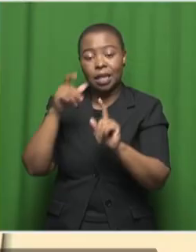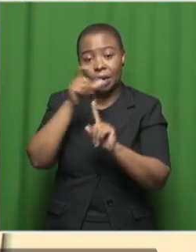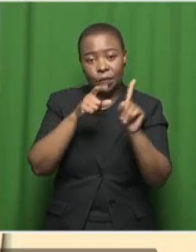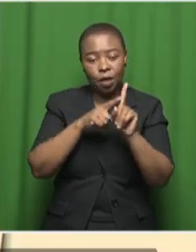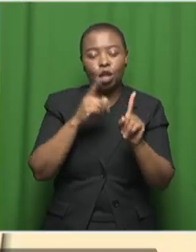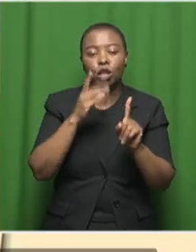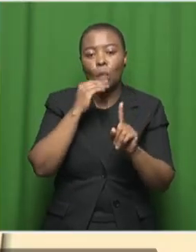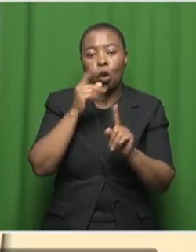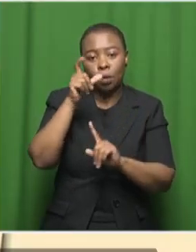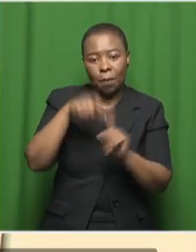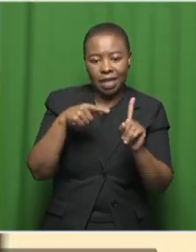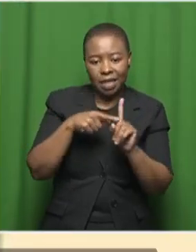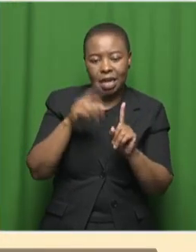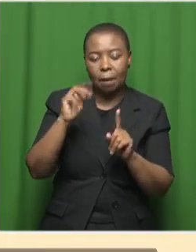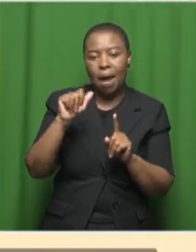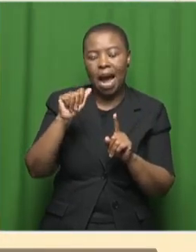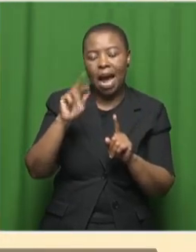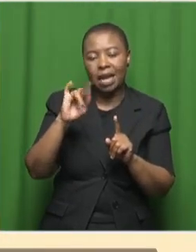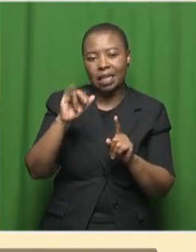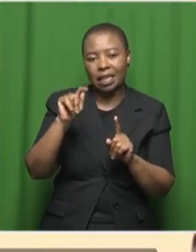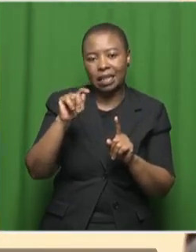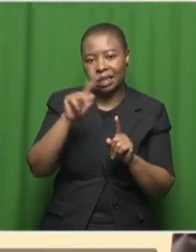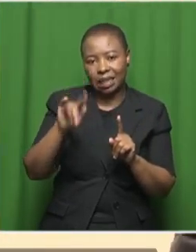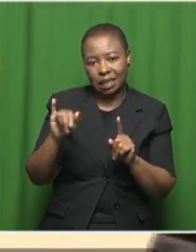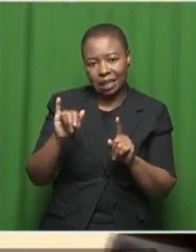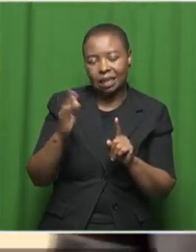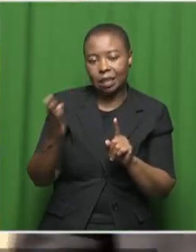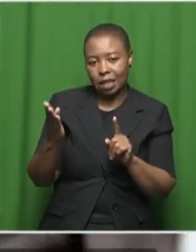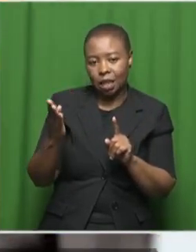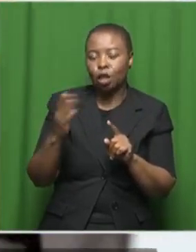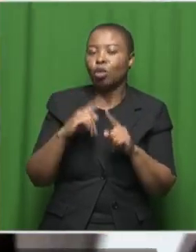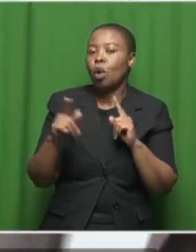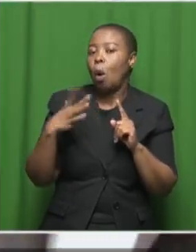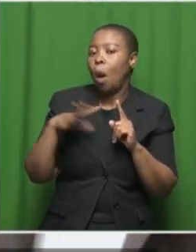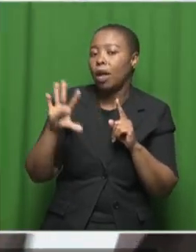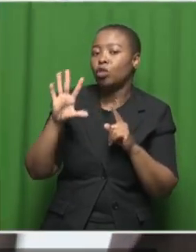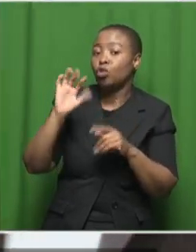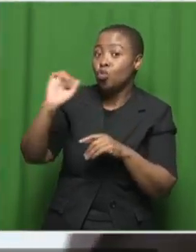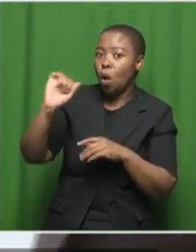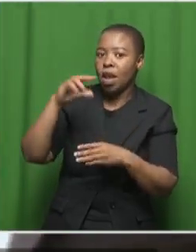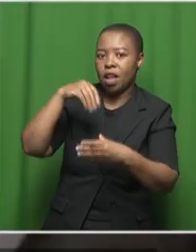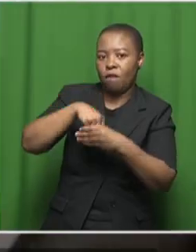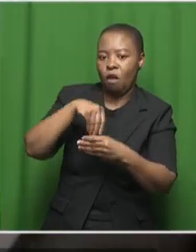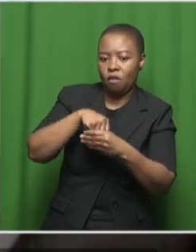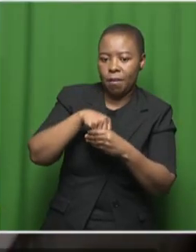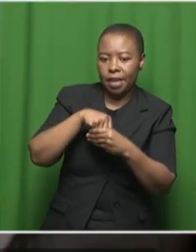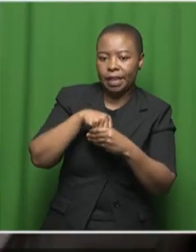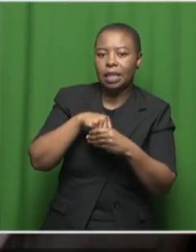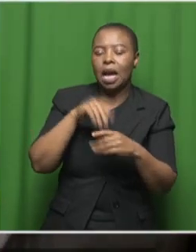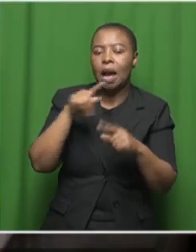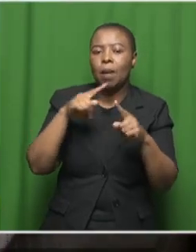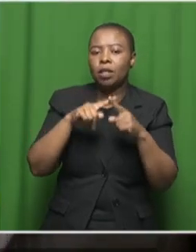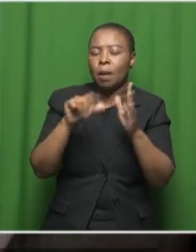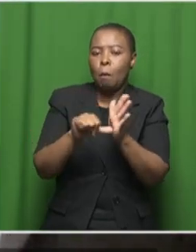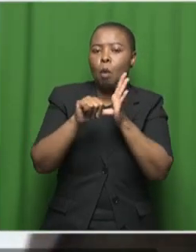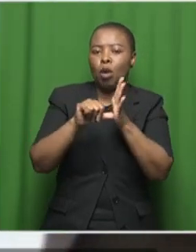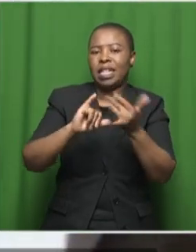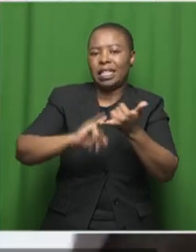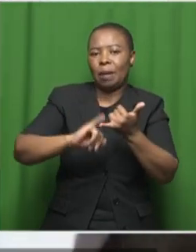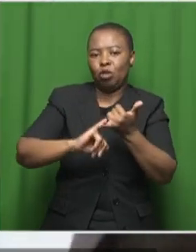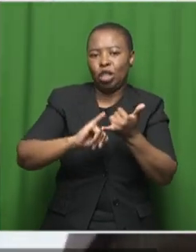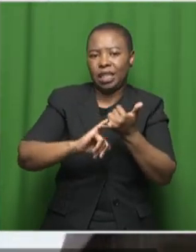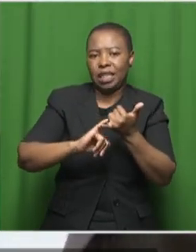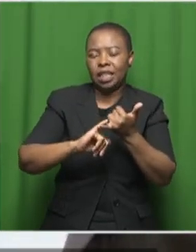the institution mr. Martin let's speak about your involvement as an institution on the stem cells understand subject